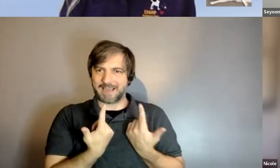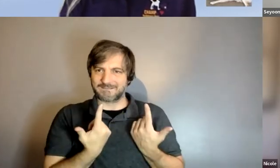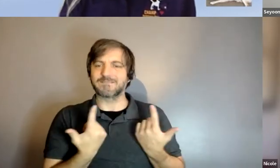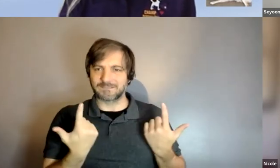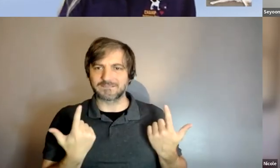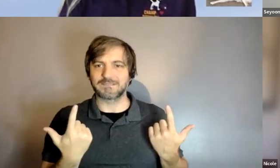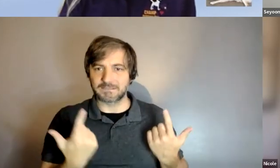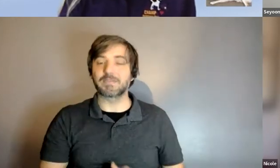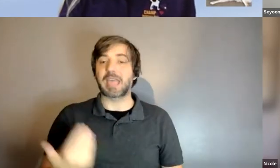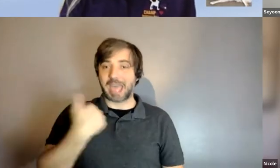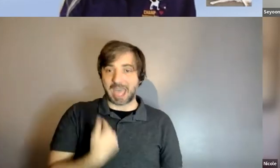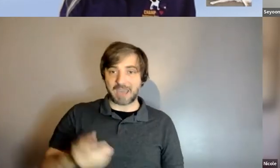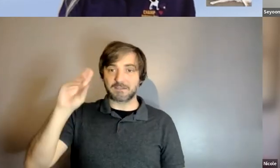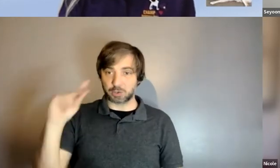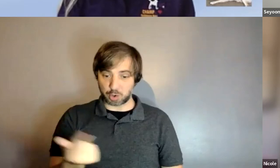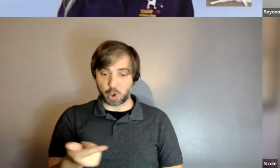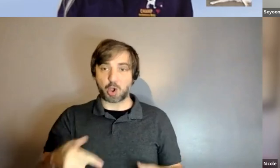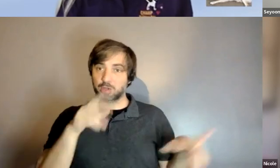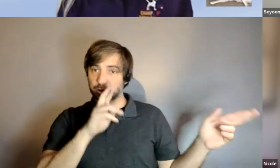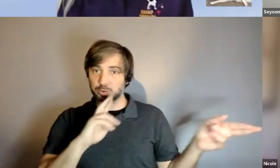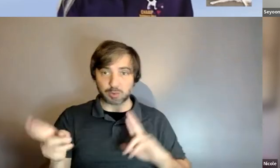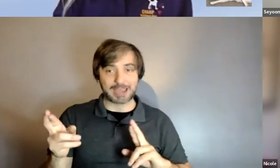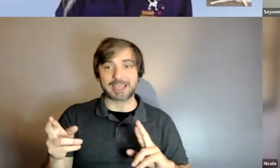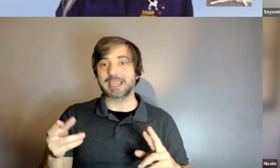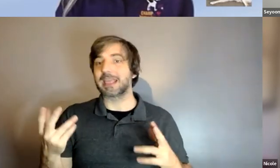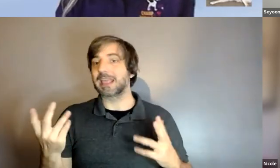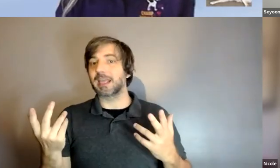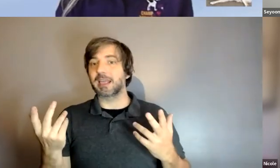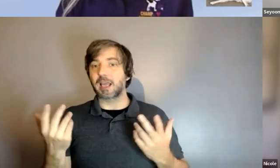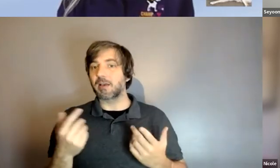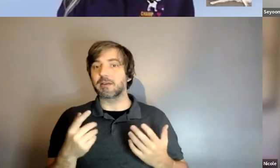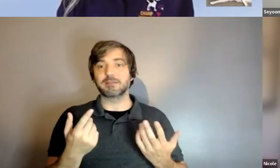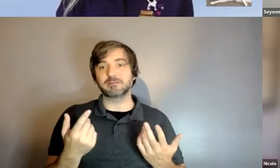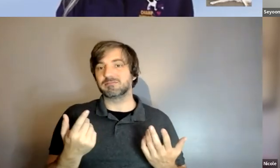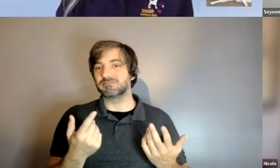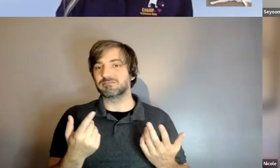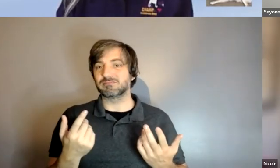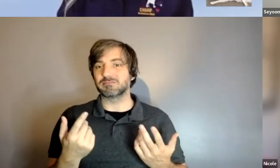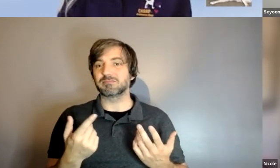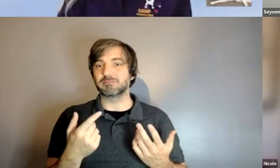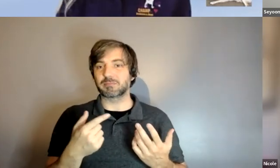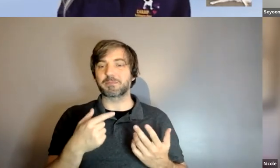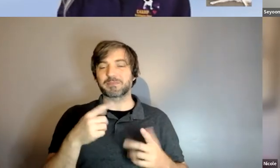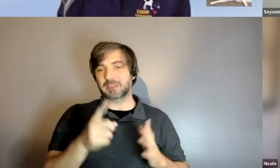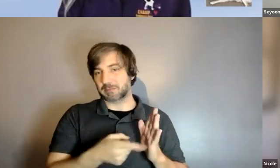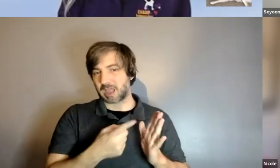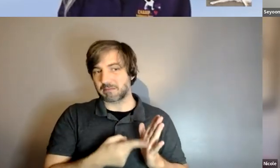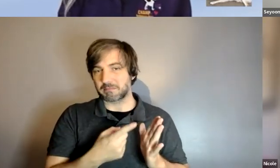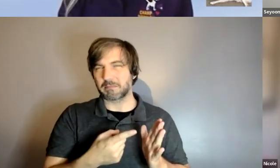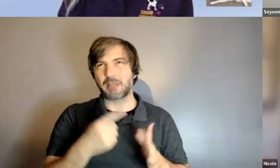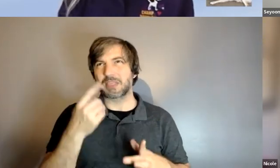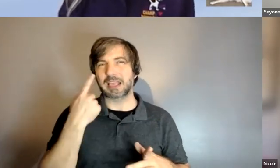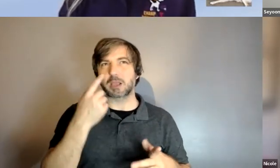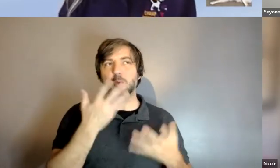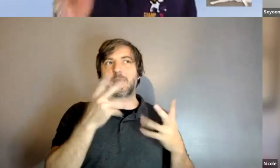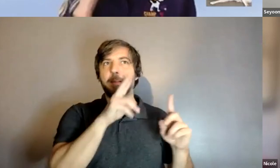because they're continuously training and issuing these dogs that are deemed class ready um they called me sometime in june i believe